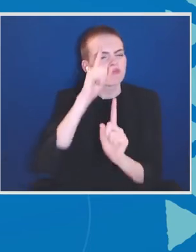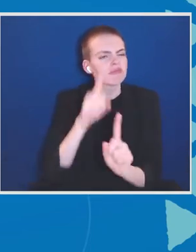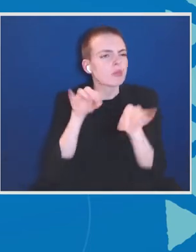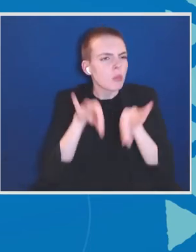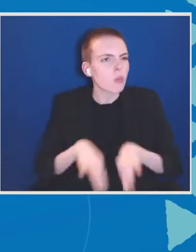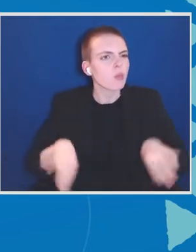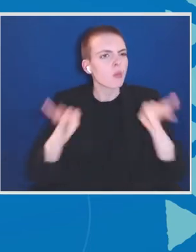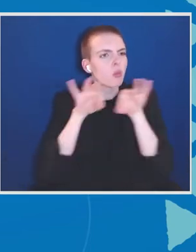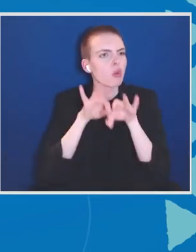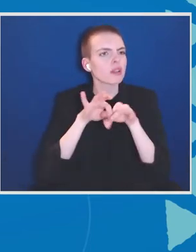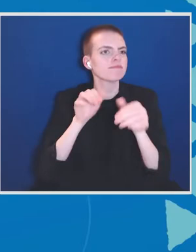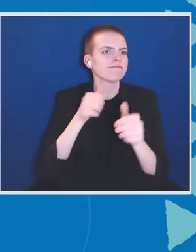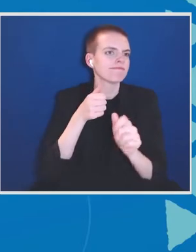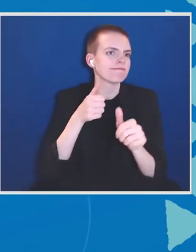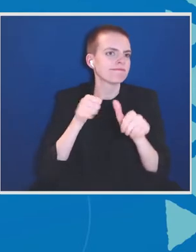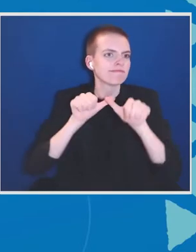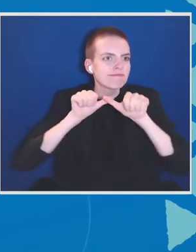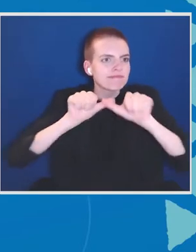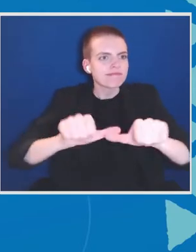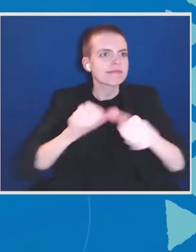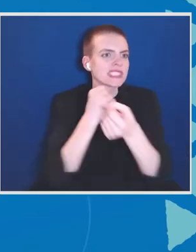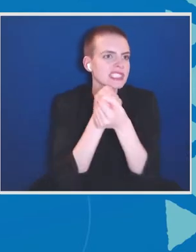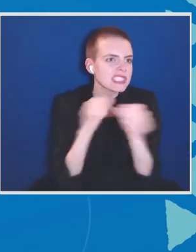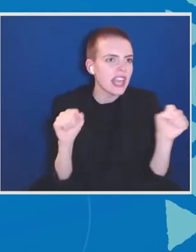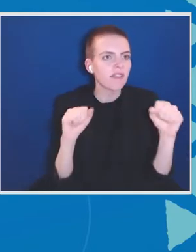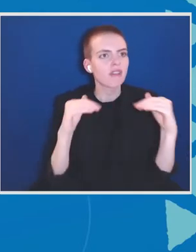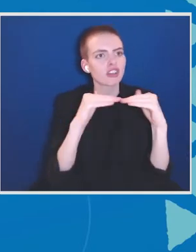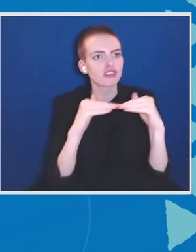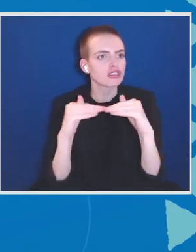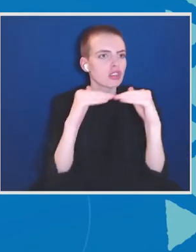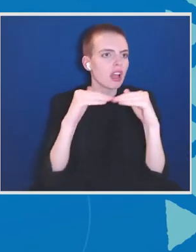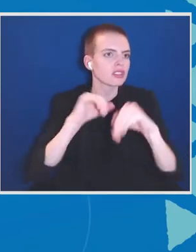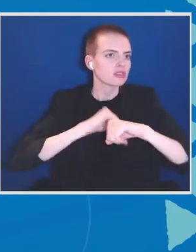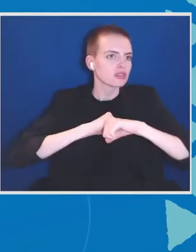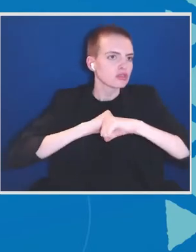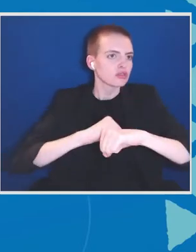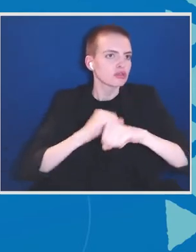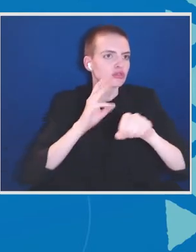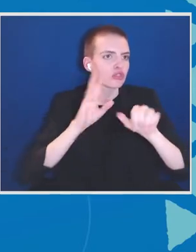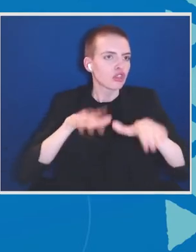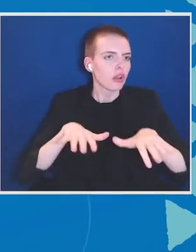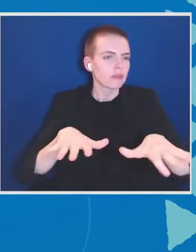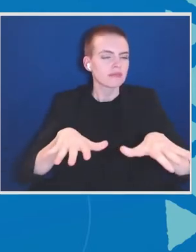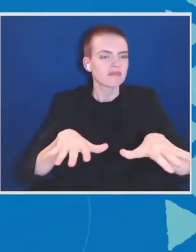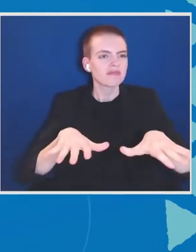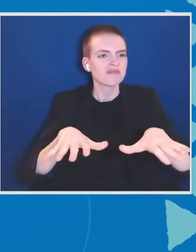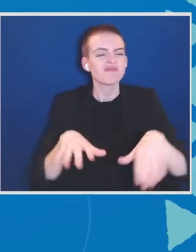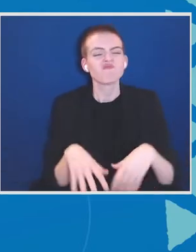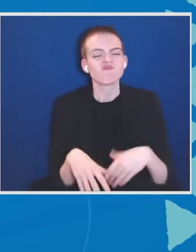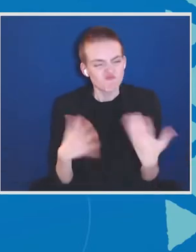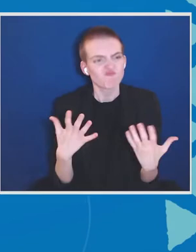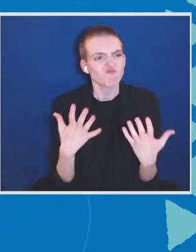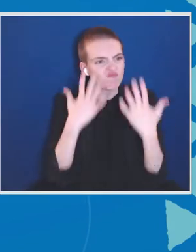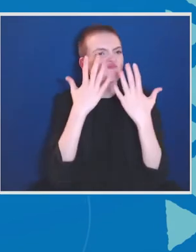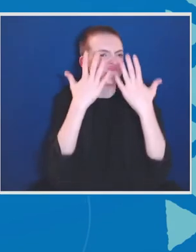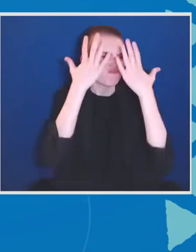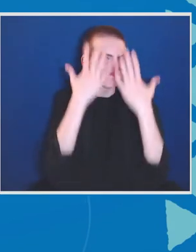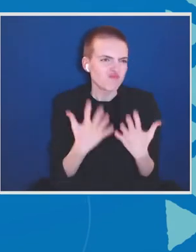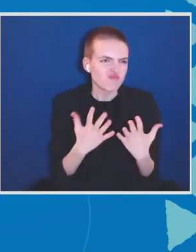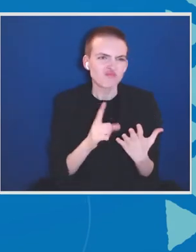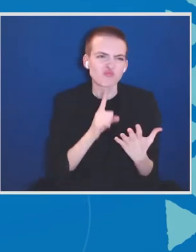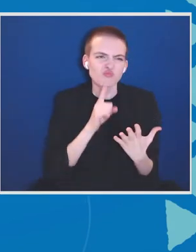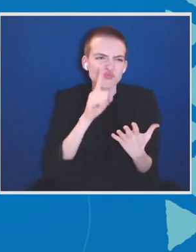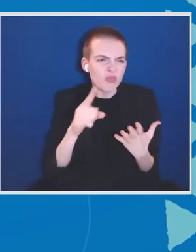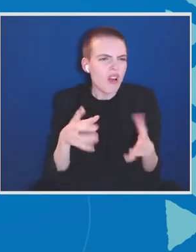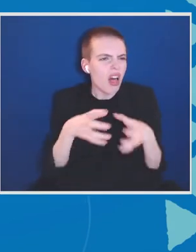ocean. Sadly, we know for a fact that there just is way too much lawless and inhumane